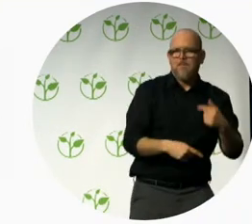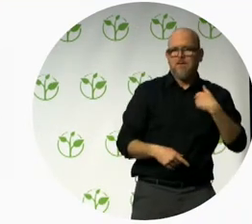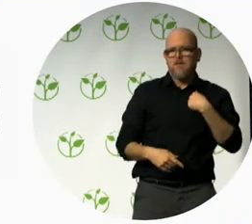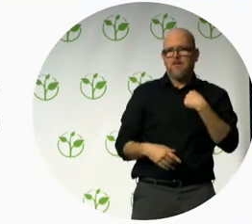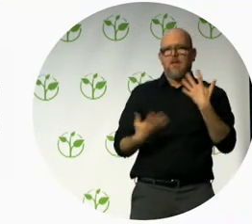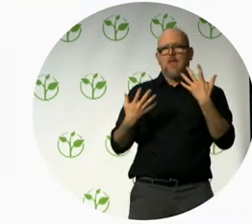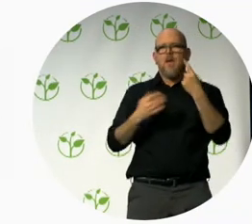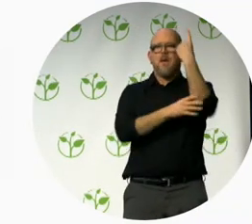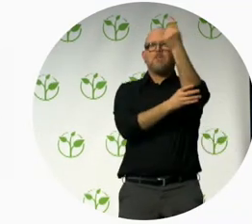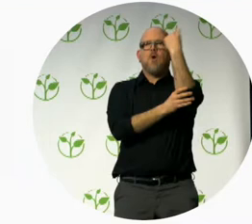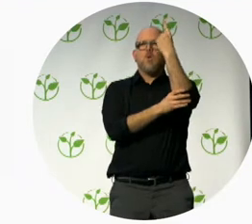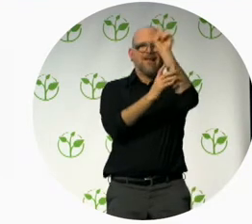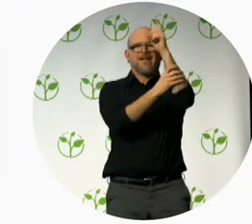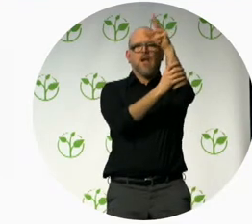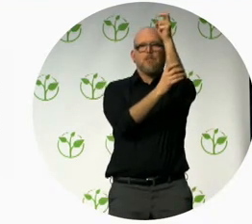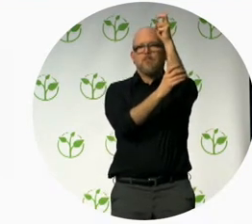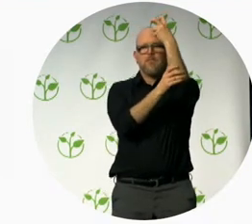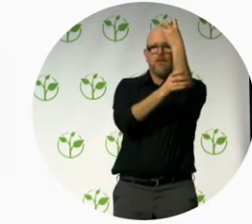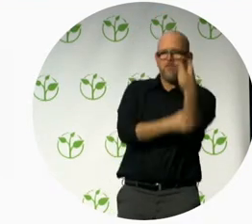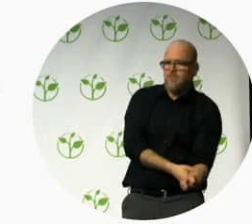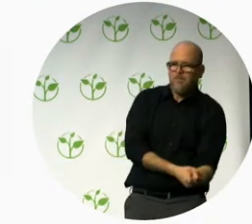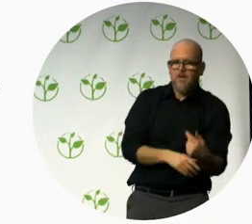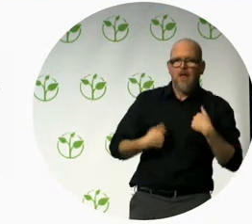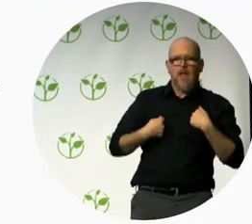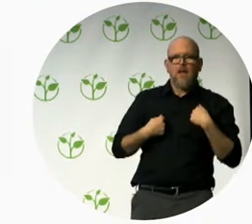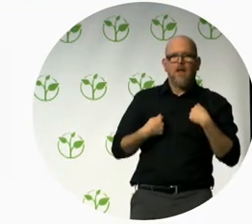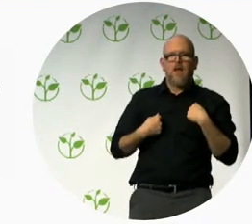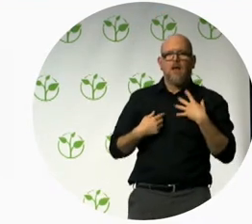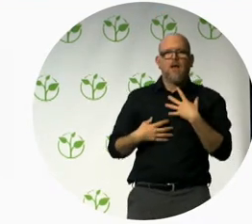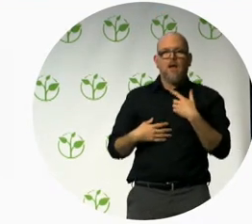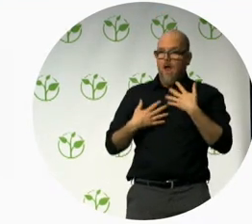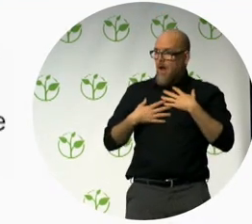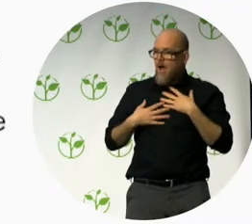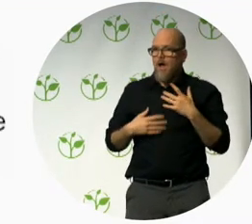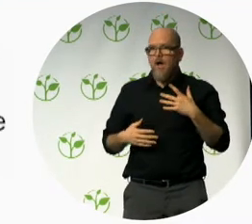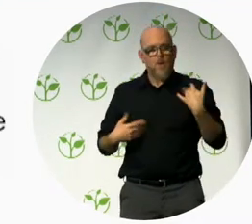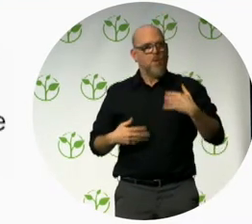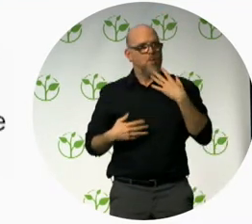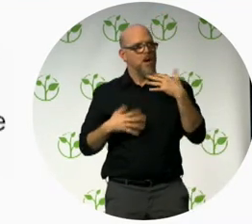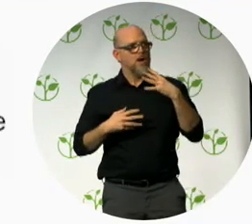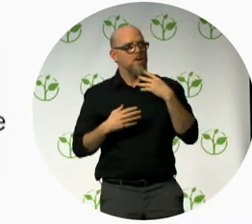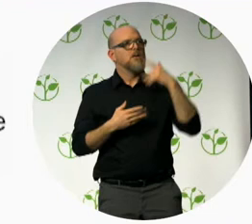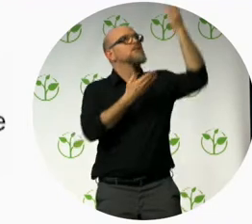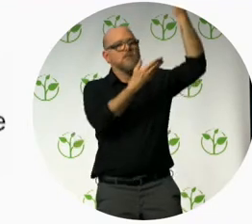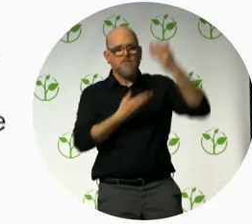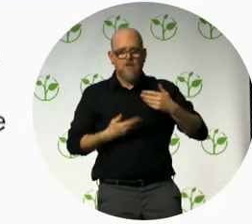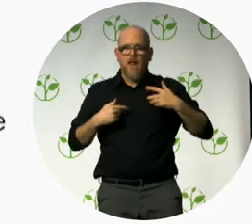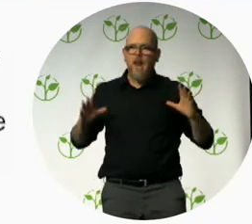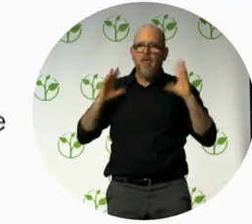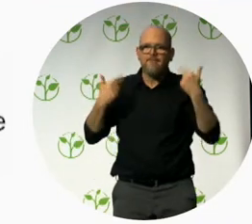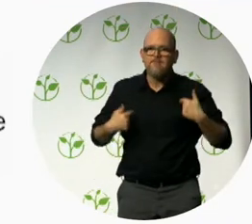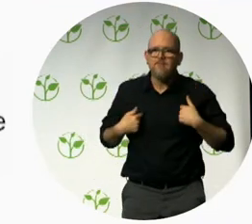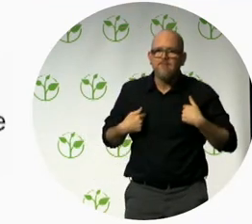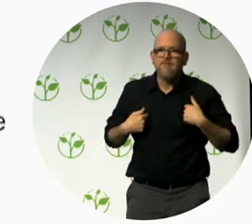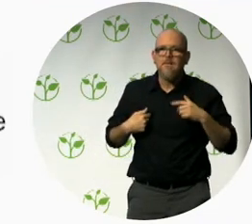It was a true miracle that I stayed alive but as a quadriplegic from the neck down.